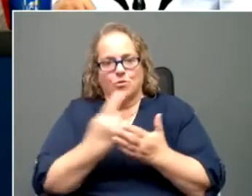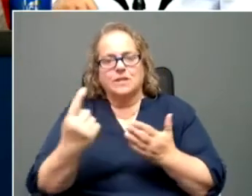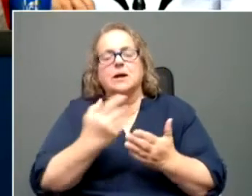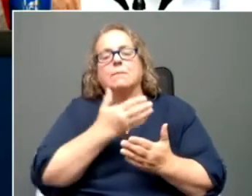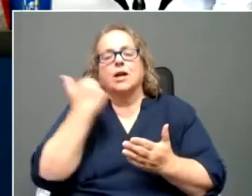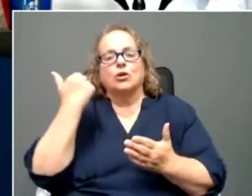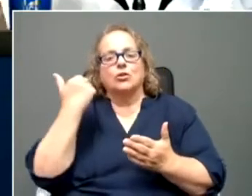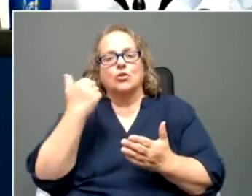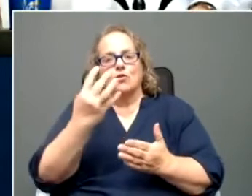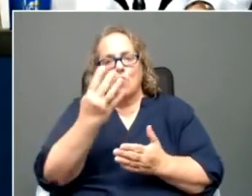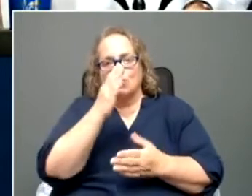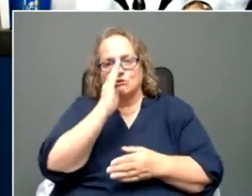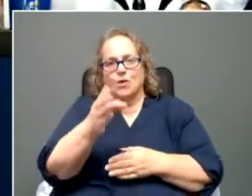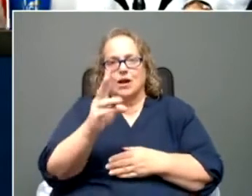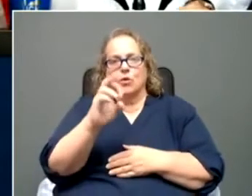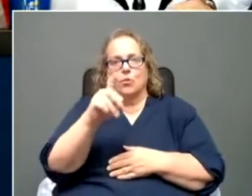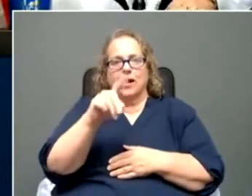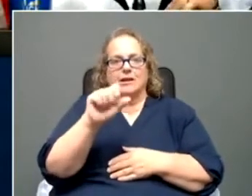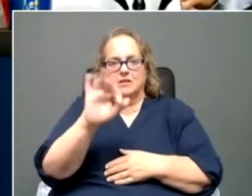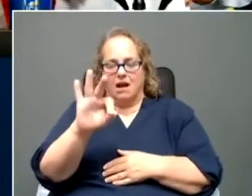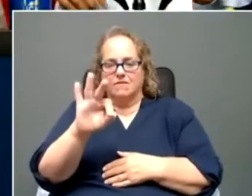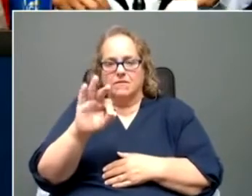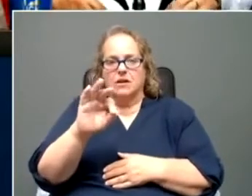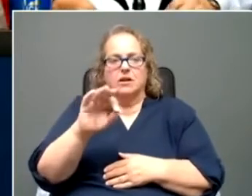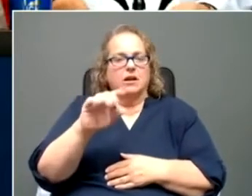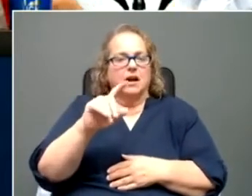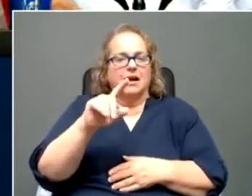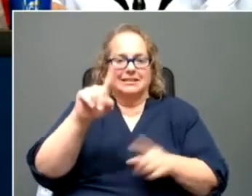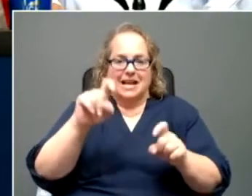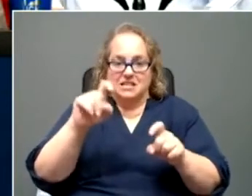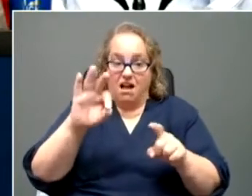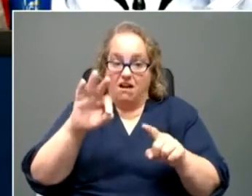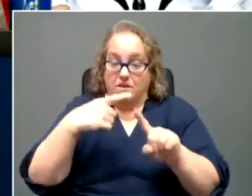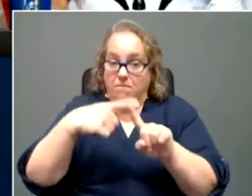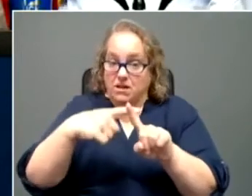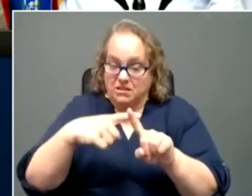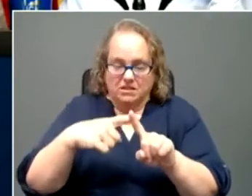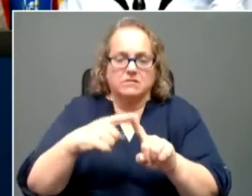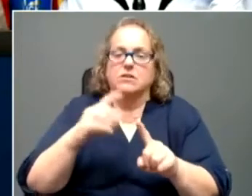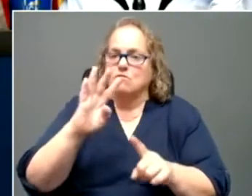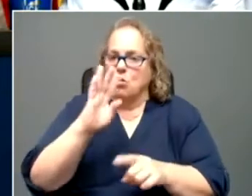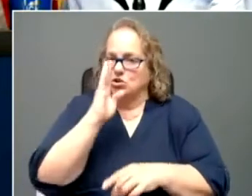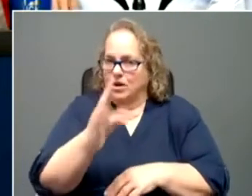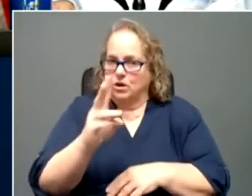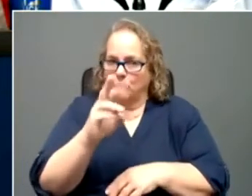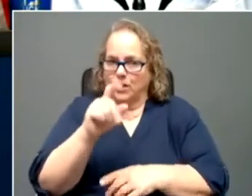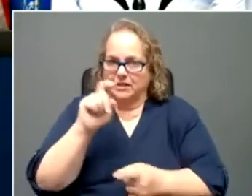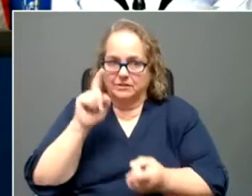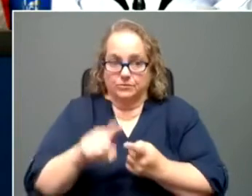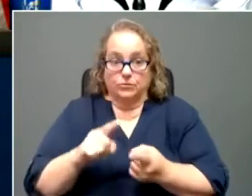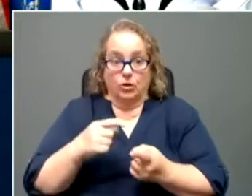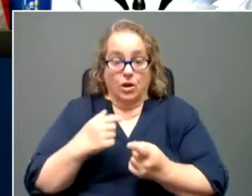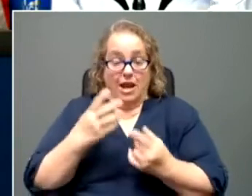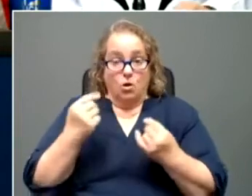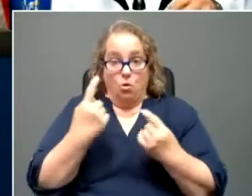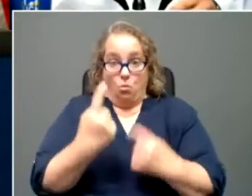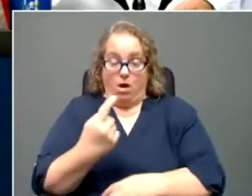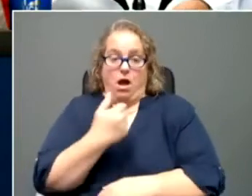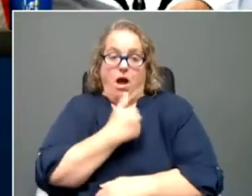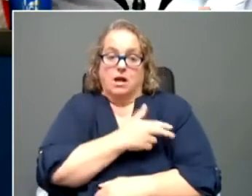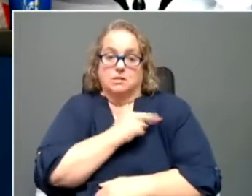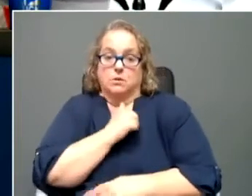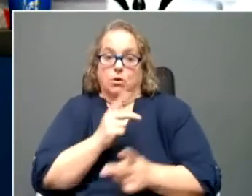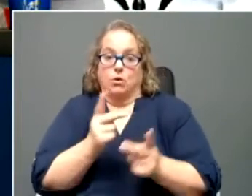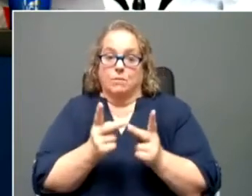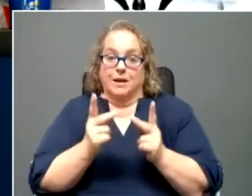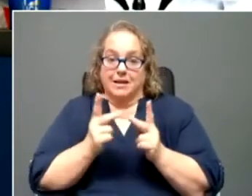-19 test positivity. Uh, and as we sit here today, we only have one of our hospital regions, uh,